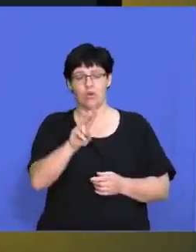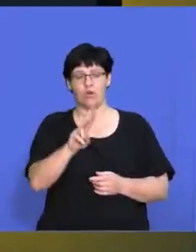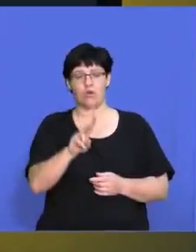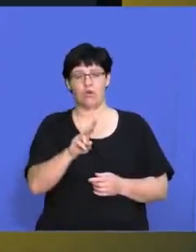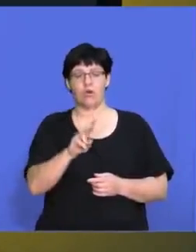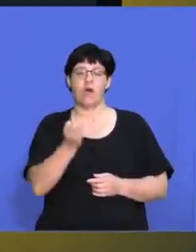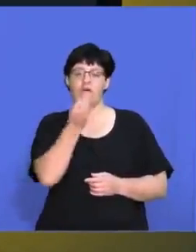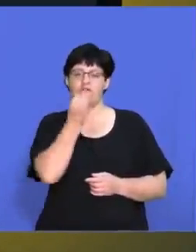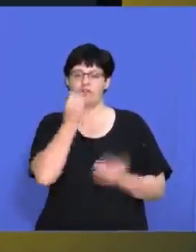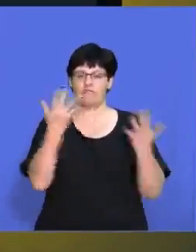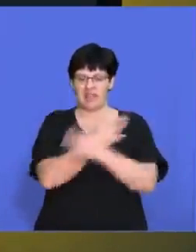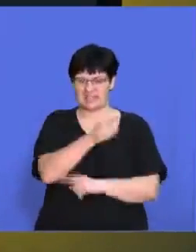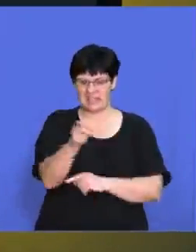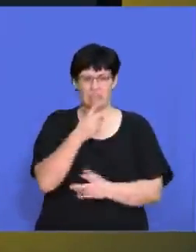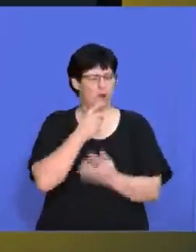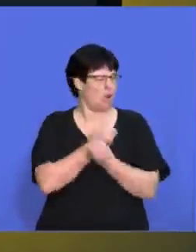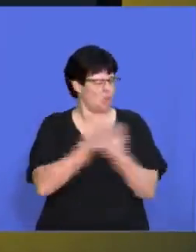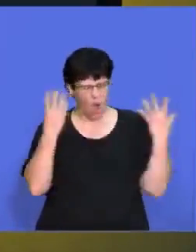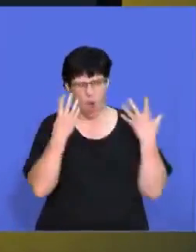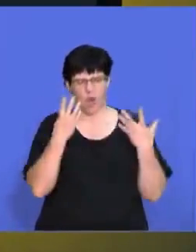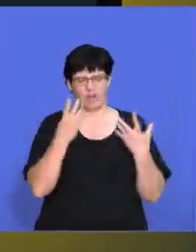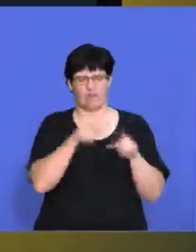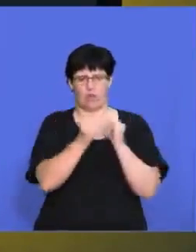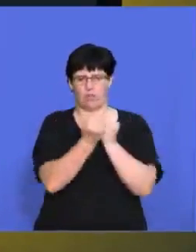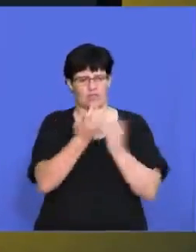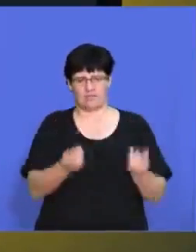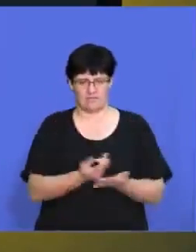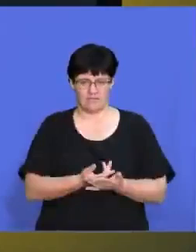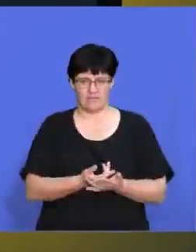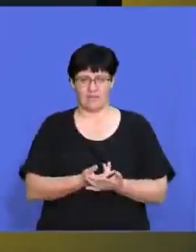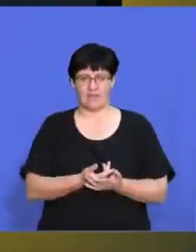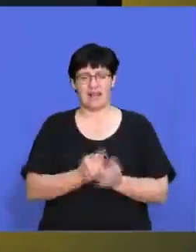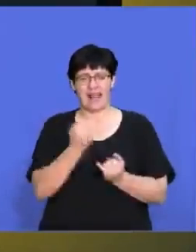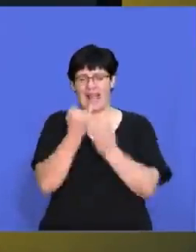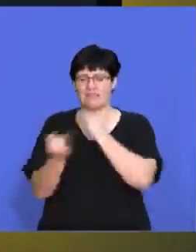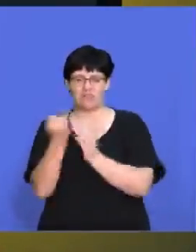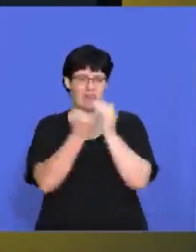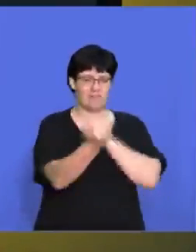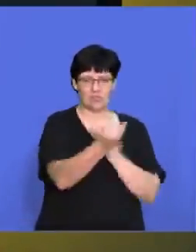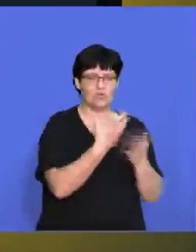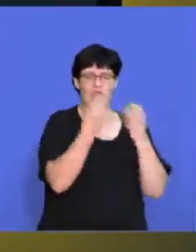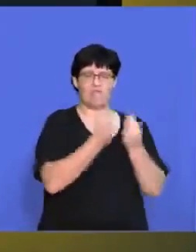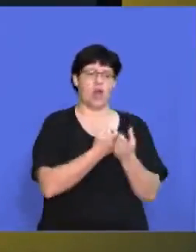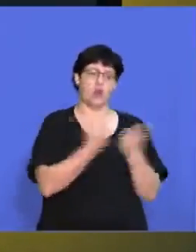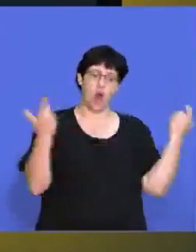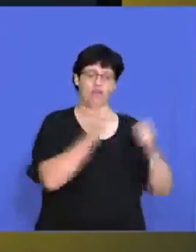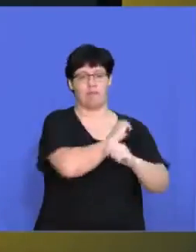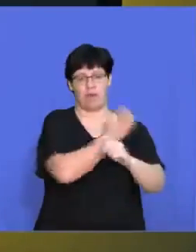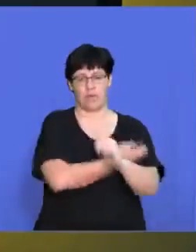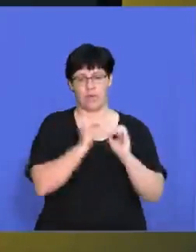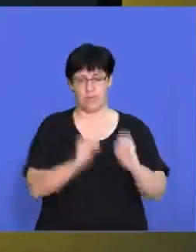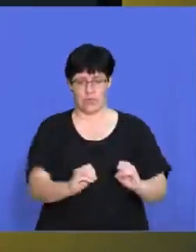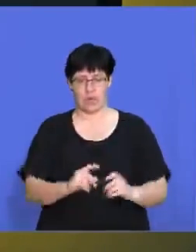food industry, right, there's a lot of competition there. So particular individual businesses, they don't have a lot of power